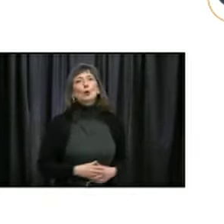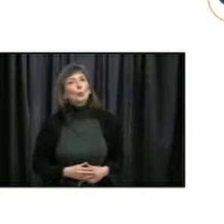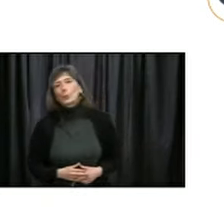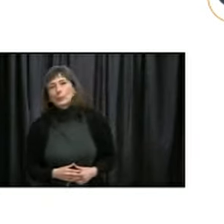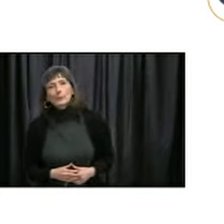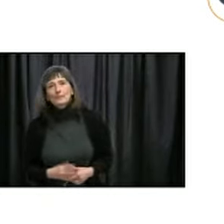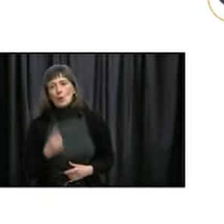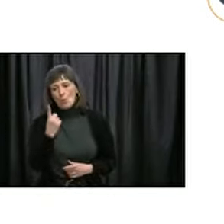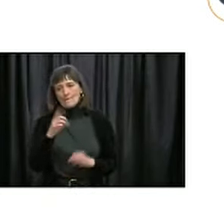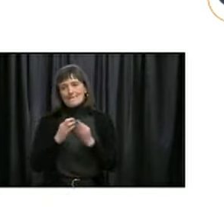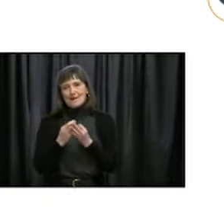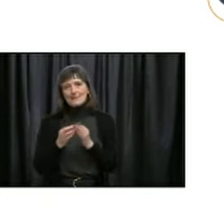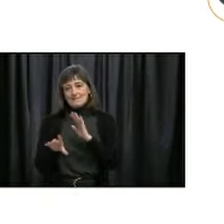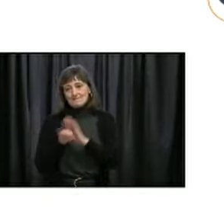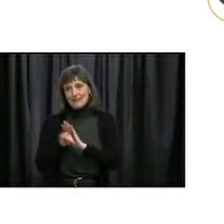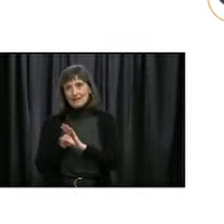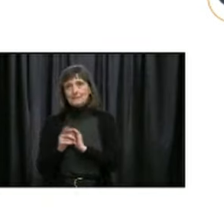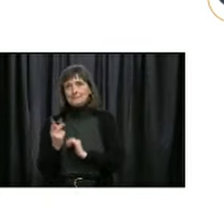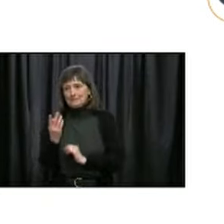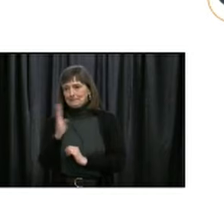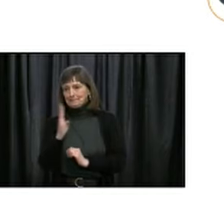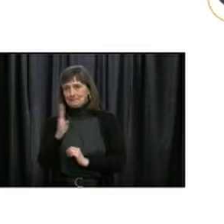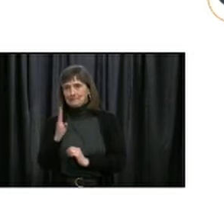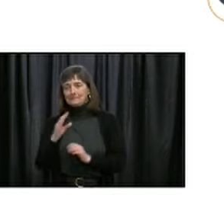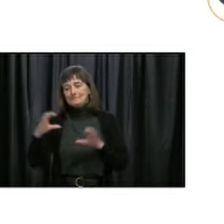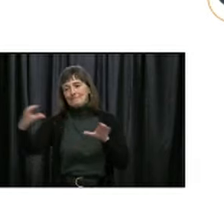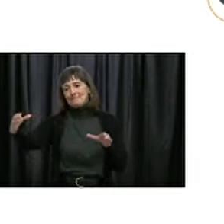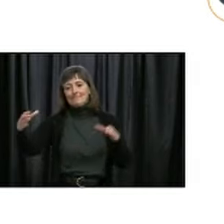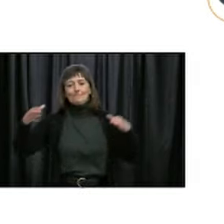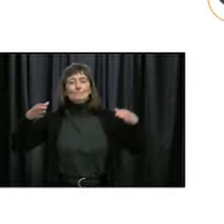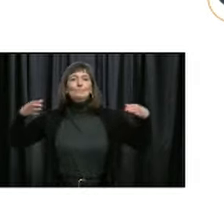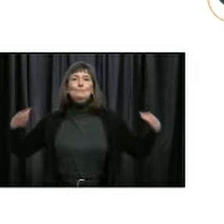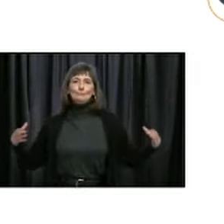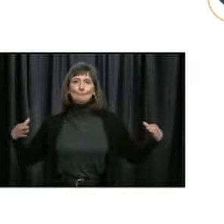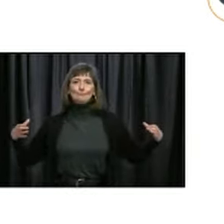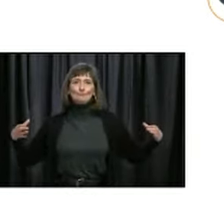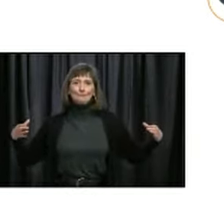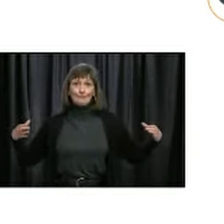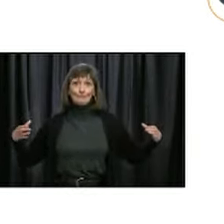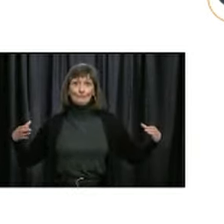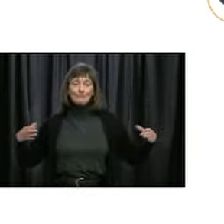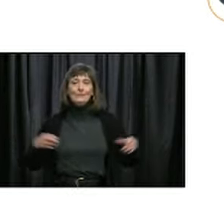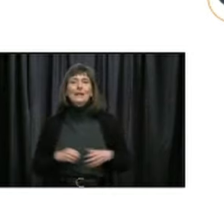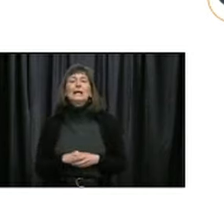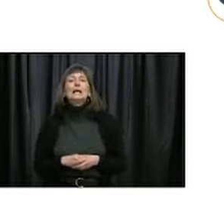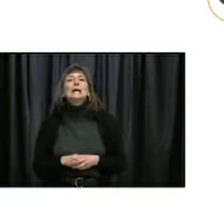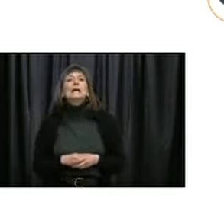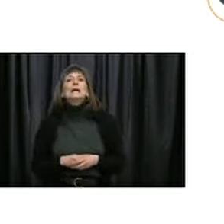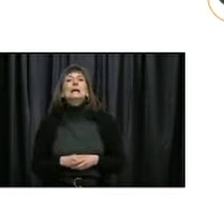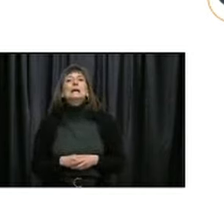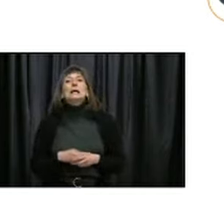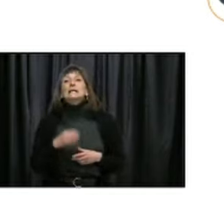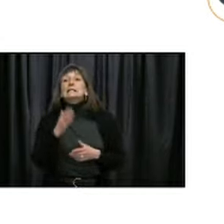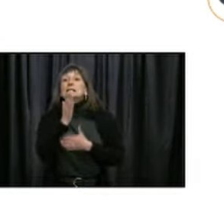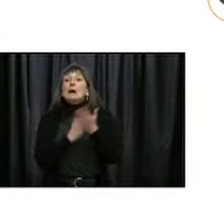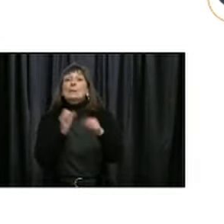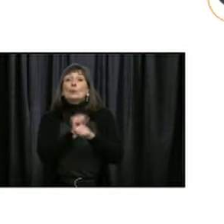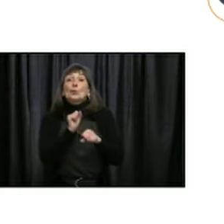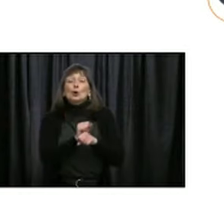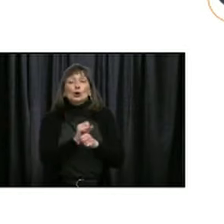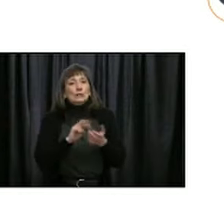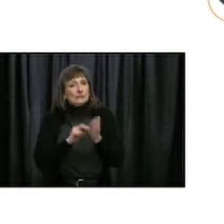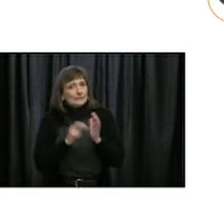it. For those who work or volunteer in settings in which close contact with others is not avoidable,